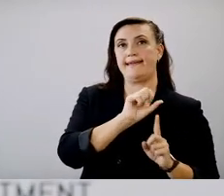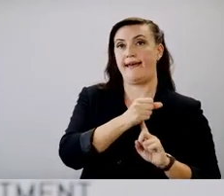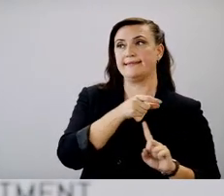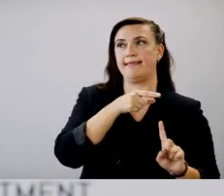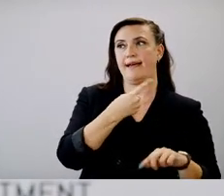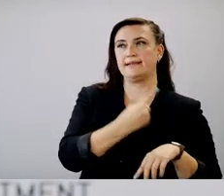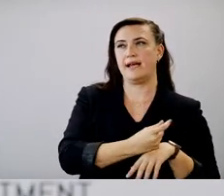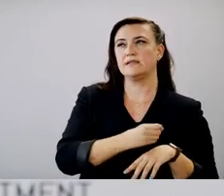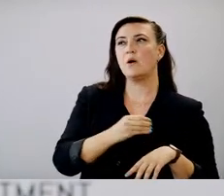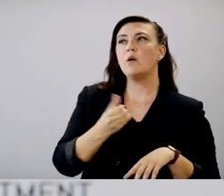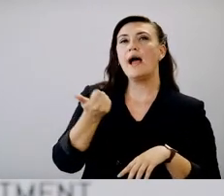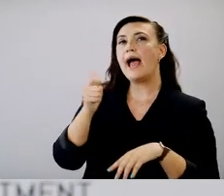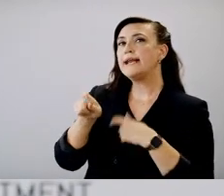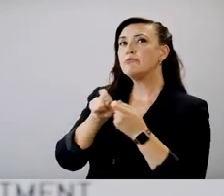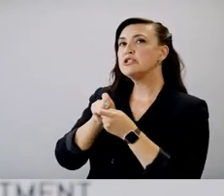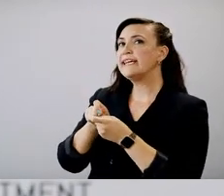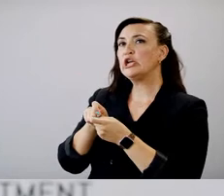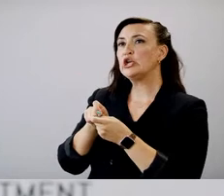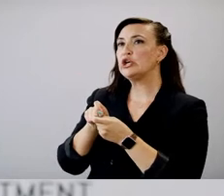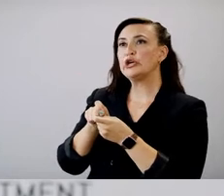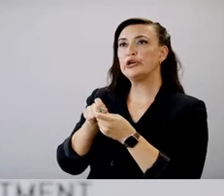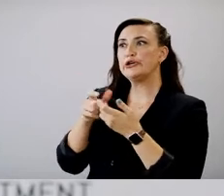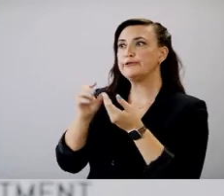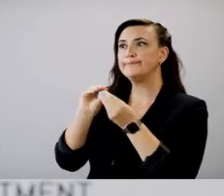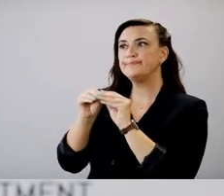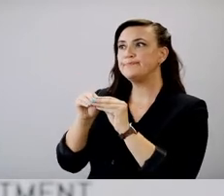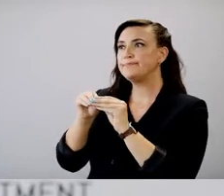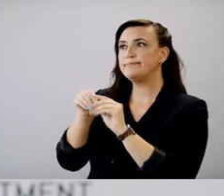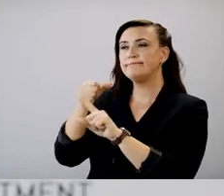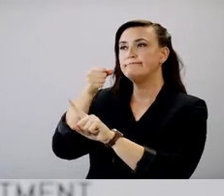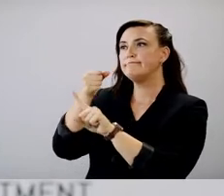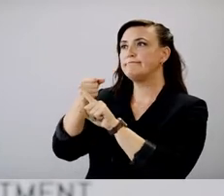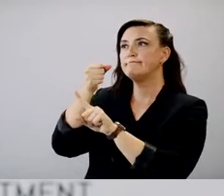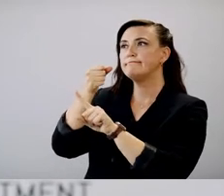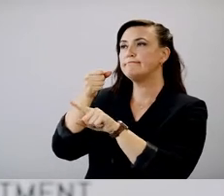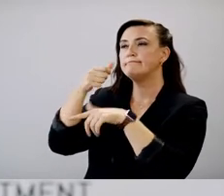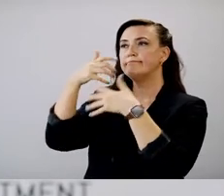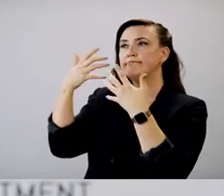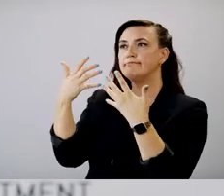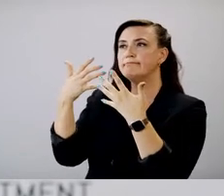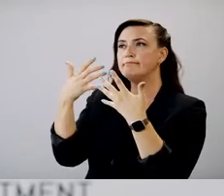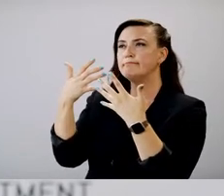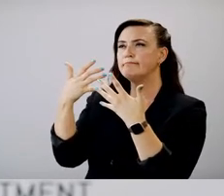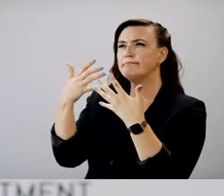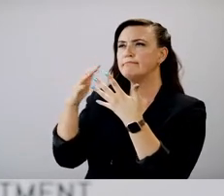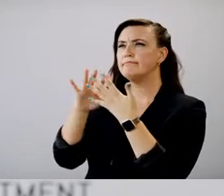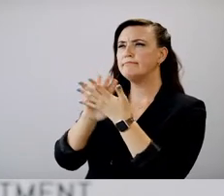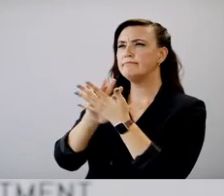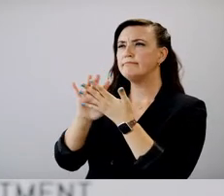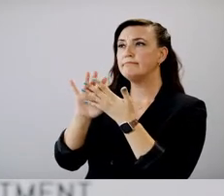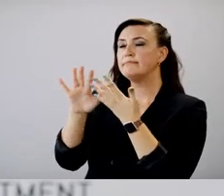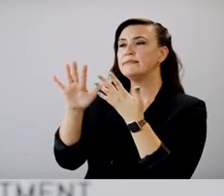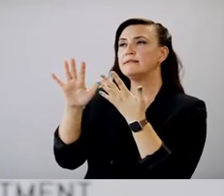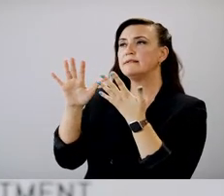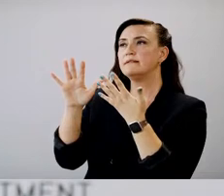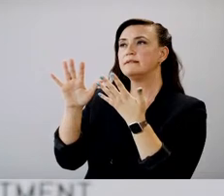is there a particular incident that points that, uh,